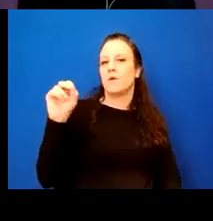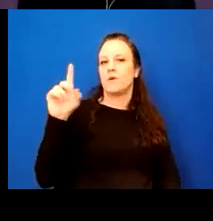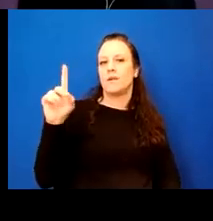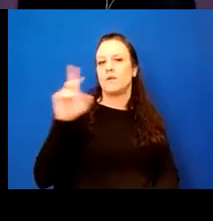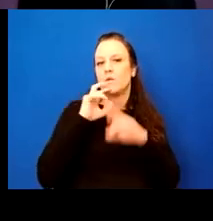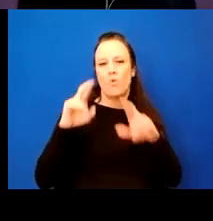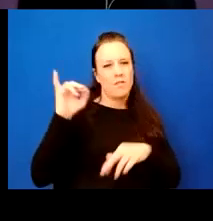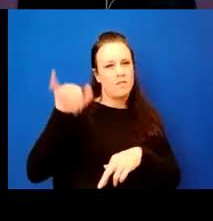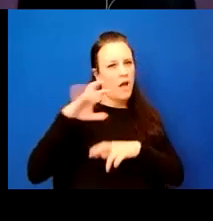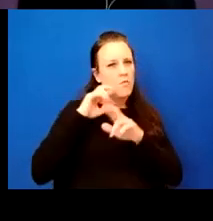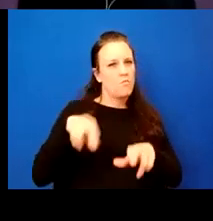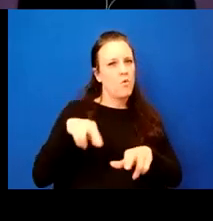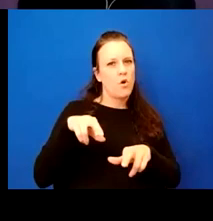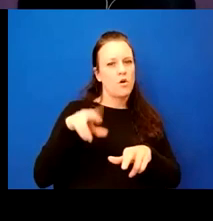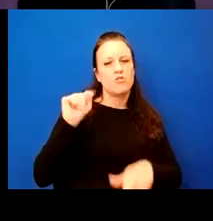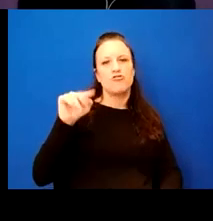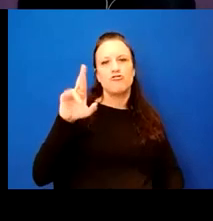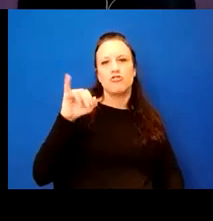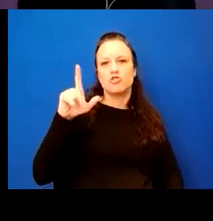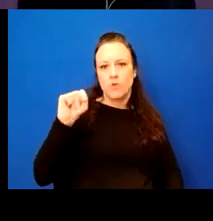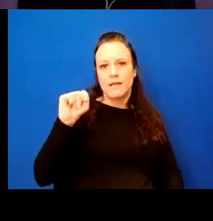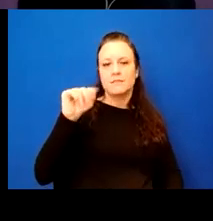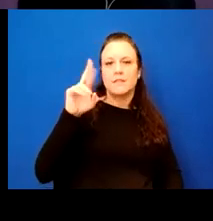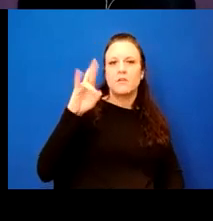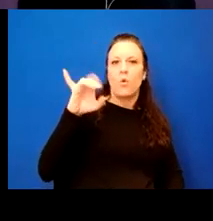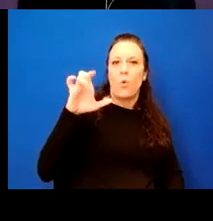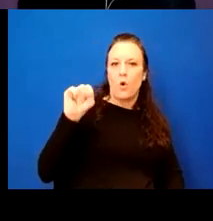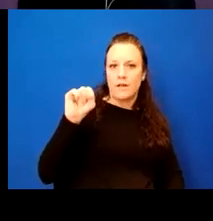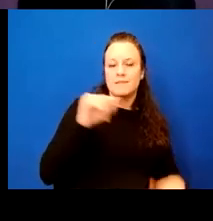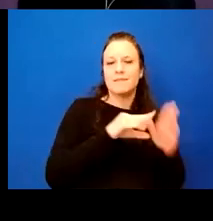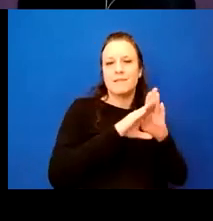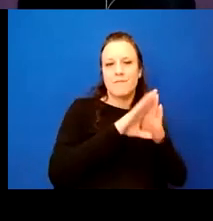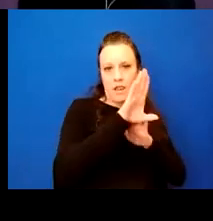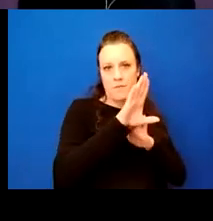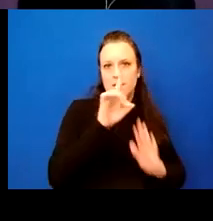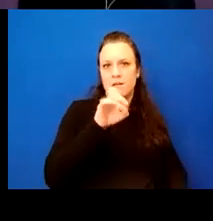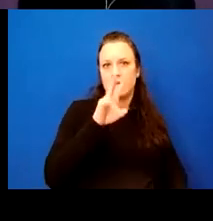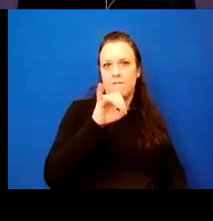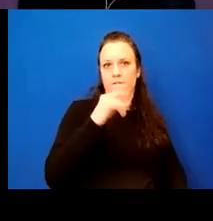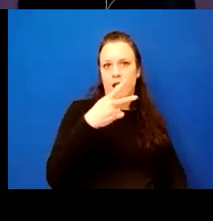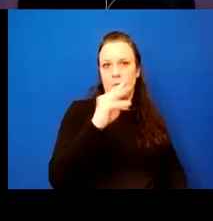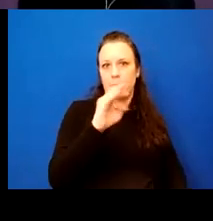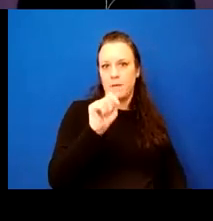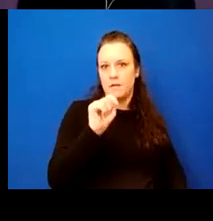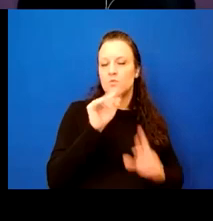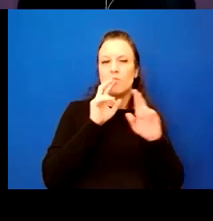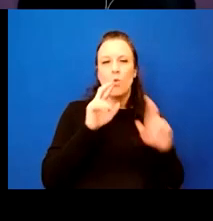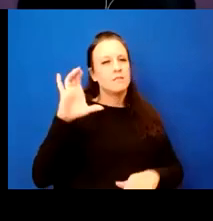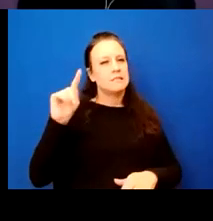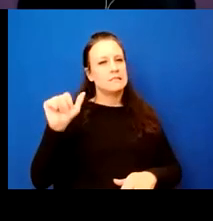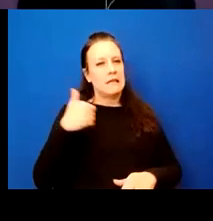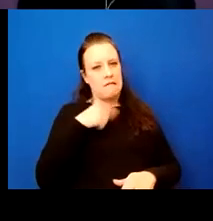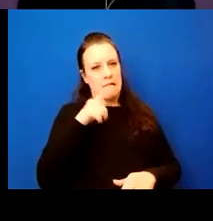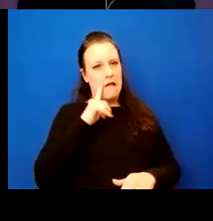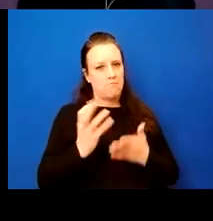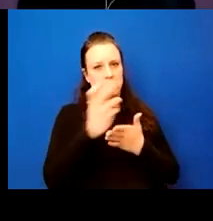a report. The transit origin oriented development report is, uh, a report that the CTA had commissioned at the beginning of this project